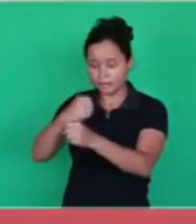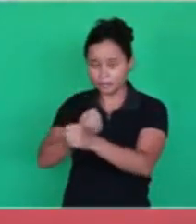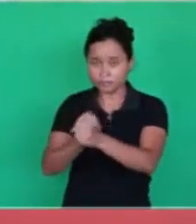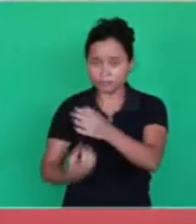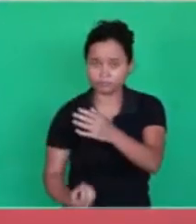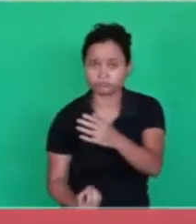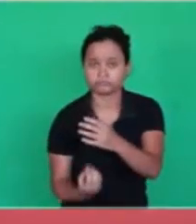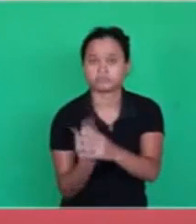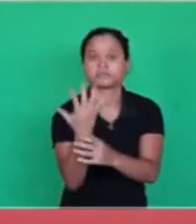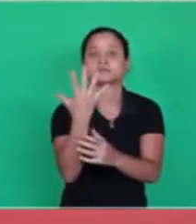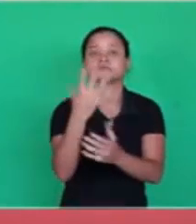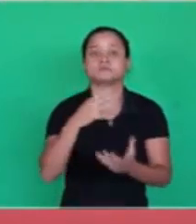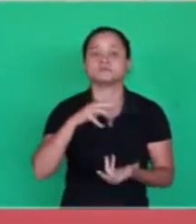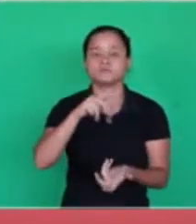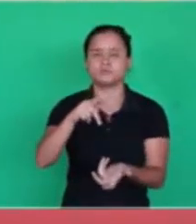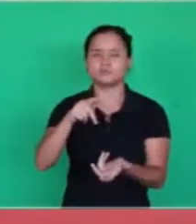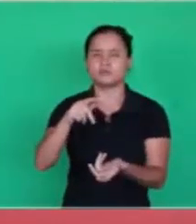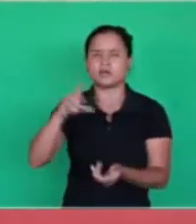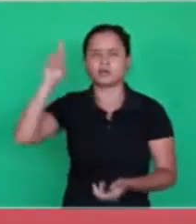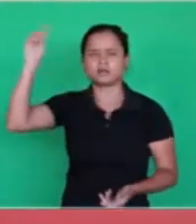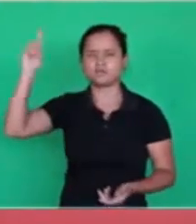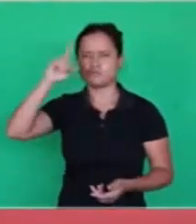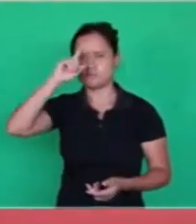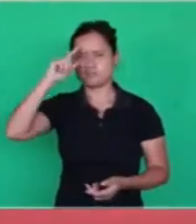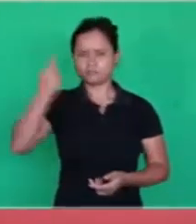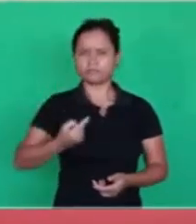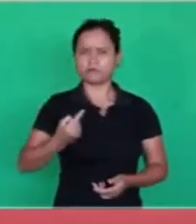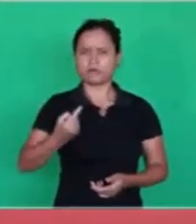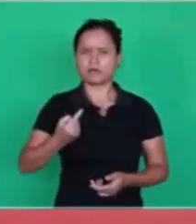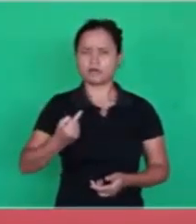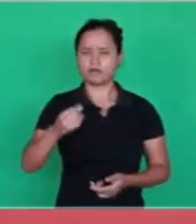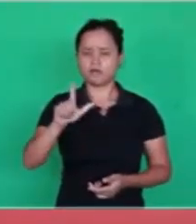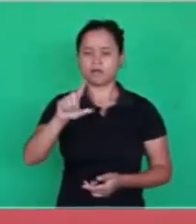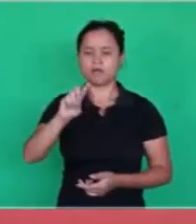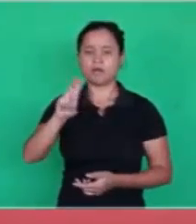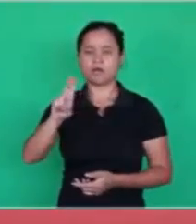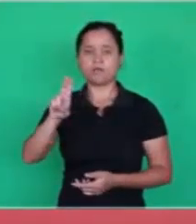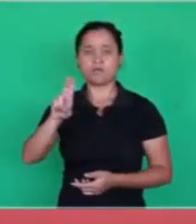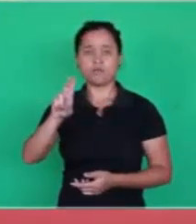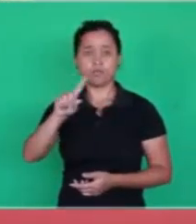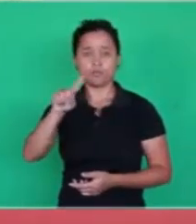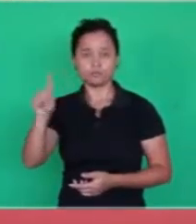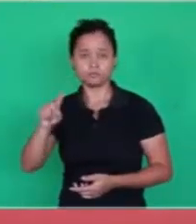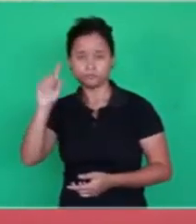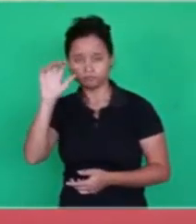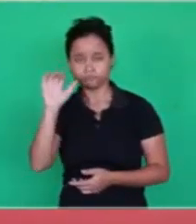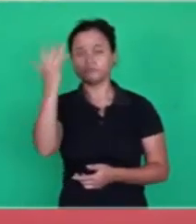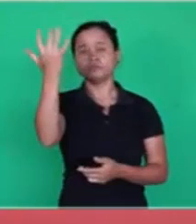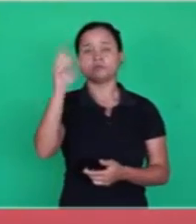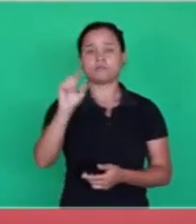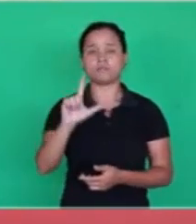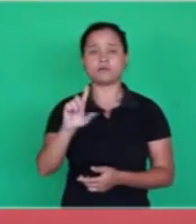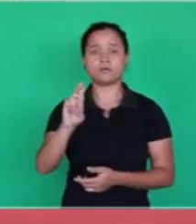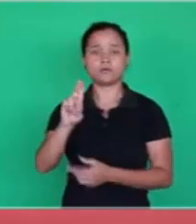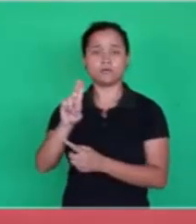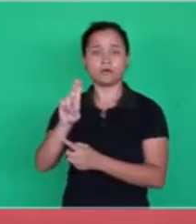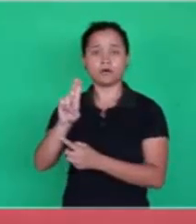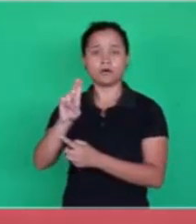God said, let there be light, and there was light, and light was created. And the word, in the word, in of redemption,